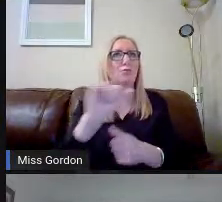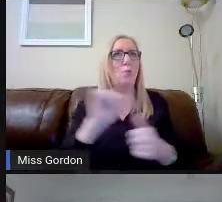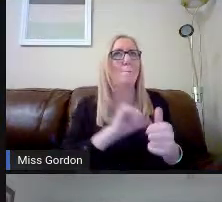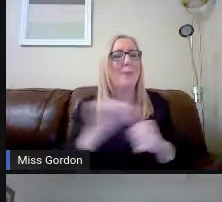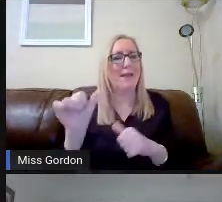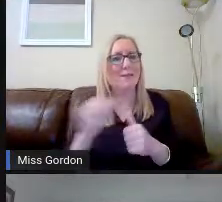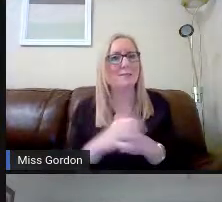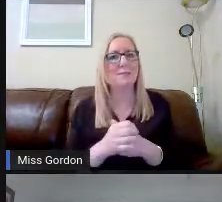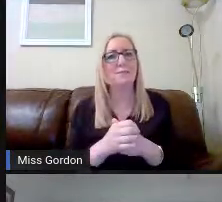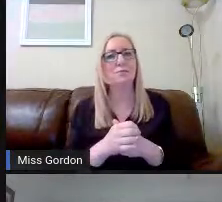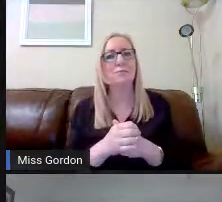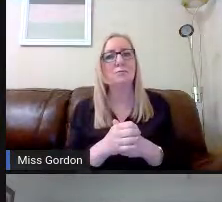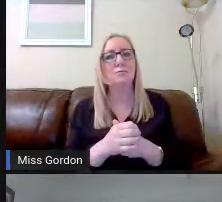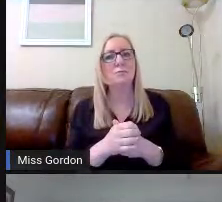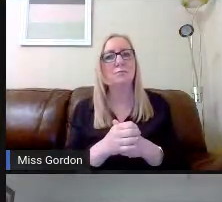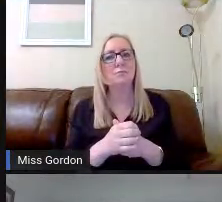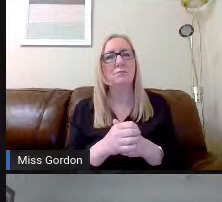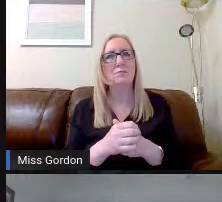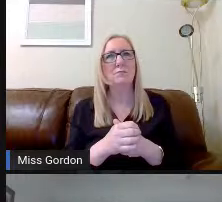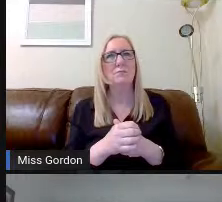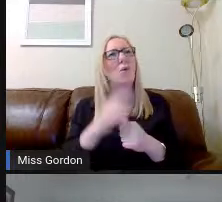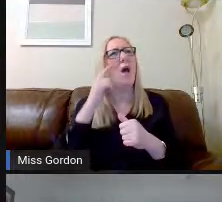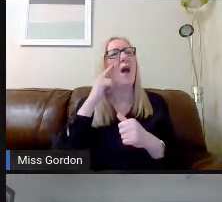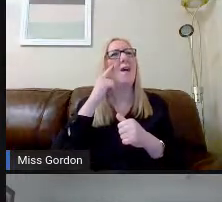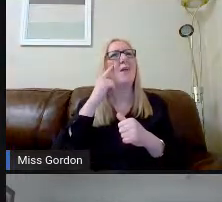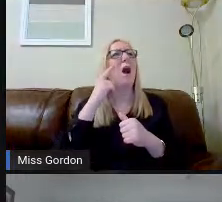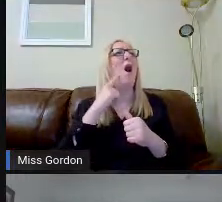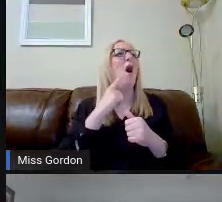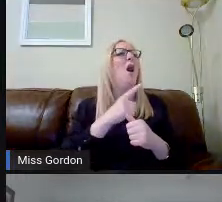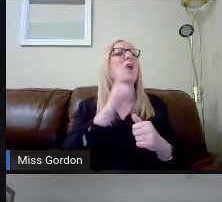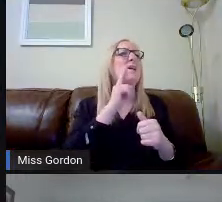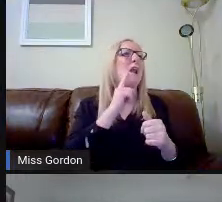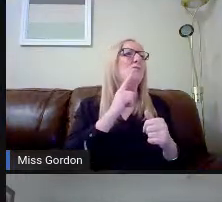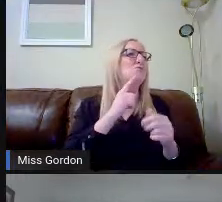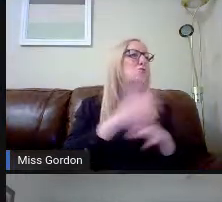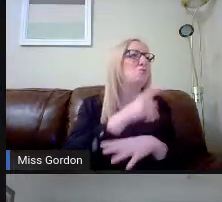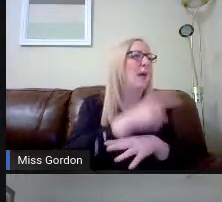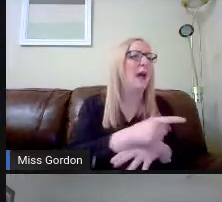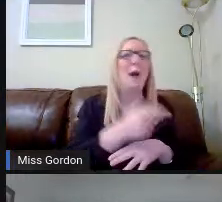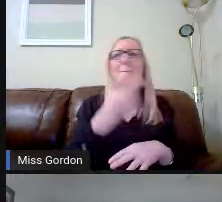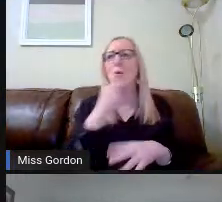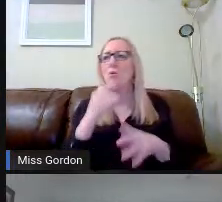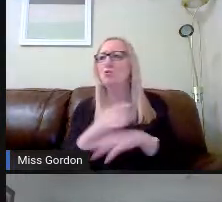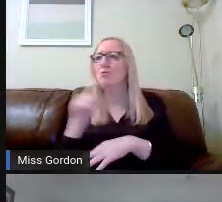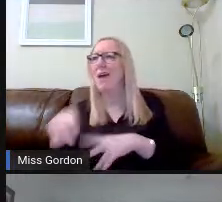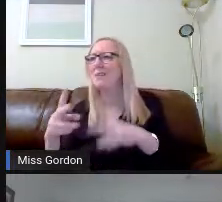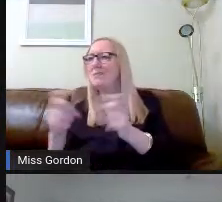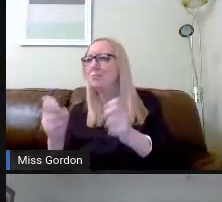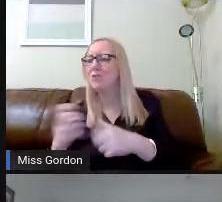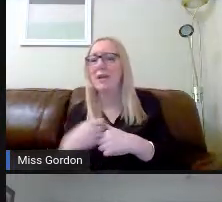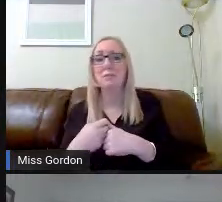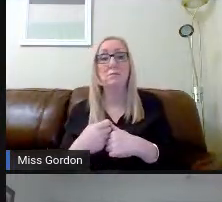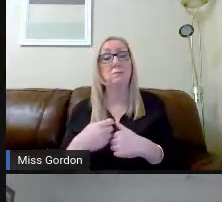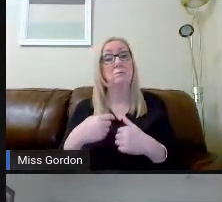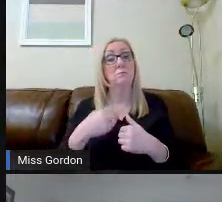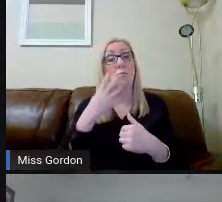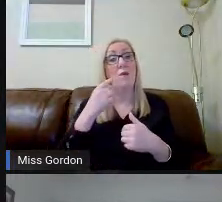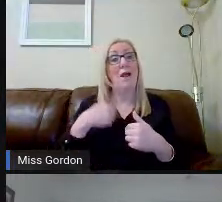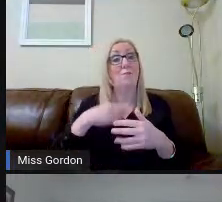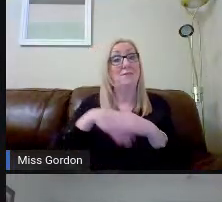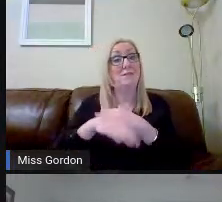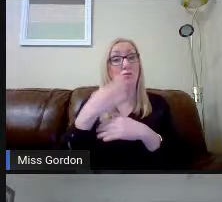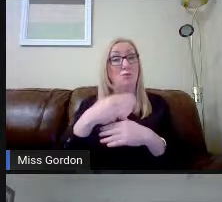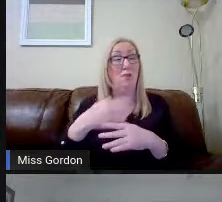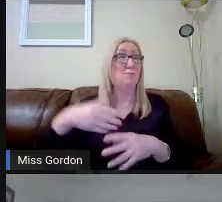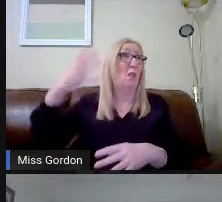What girls and boys do? Things have changed considerably over the years. When I was at school, which is a long time ago, and I